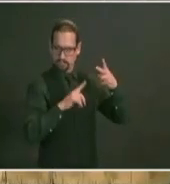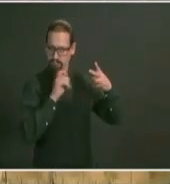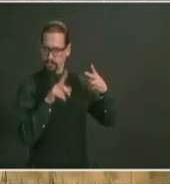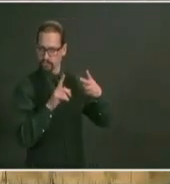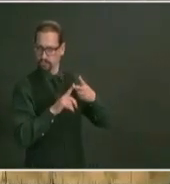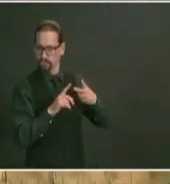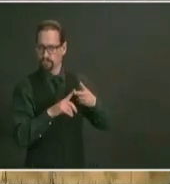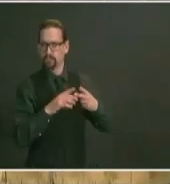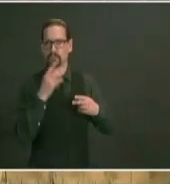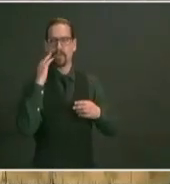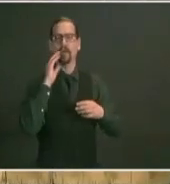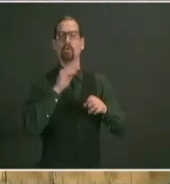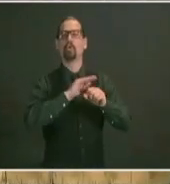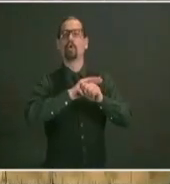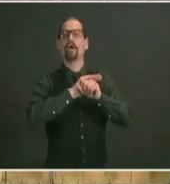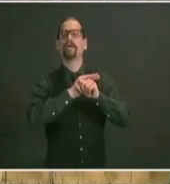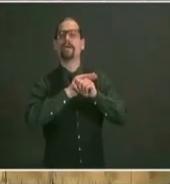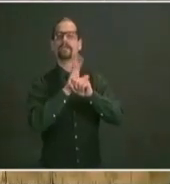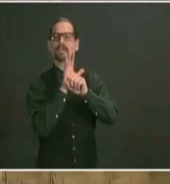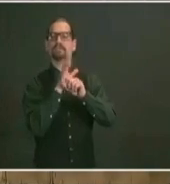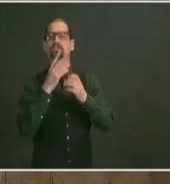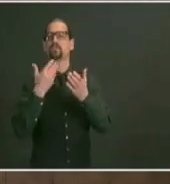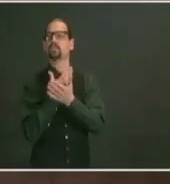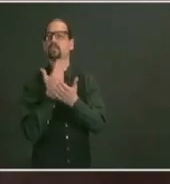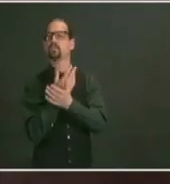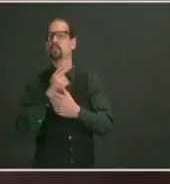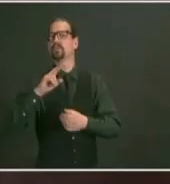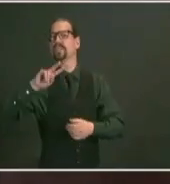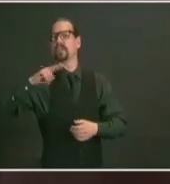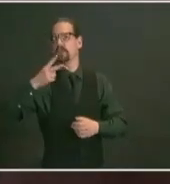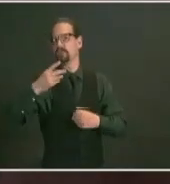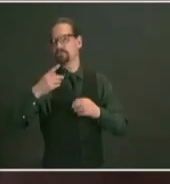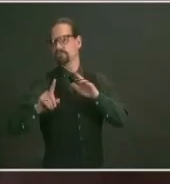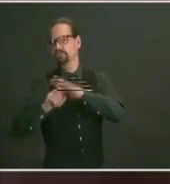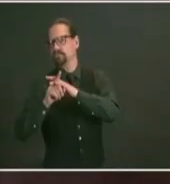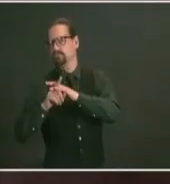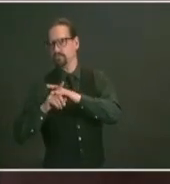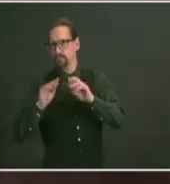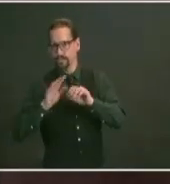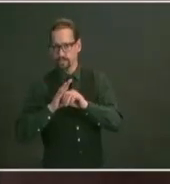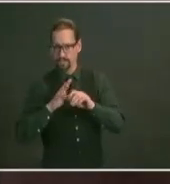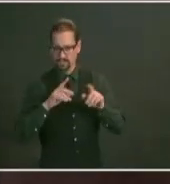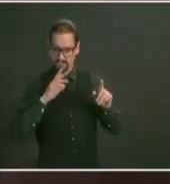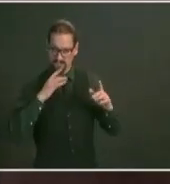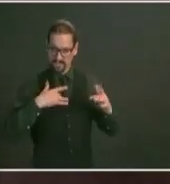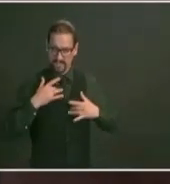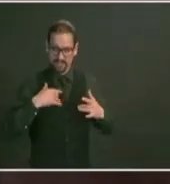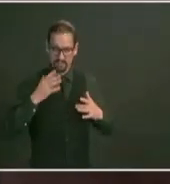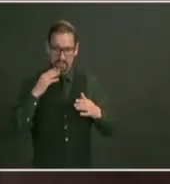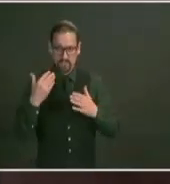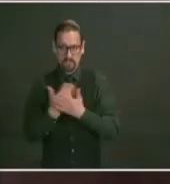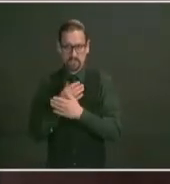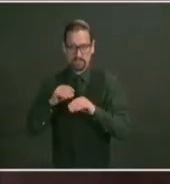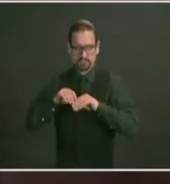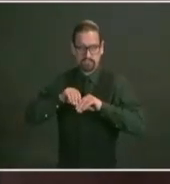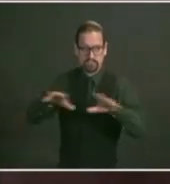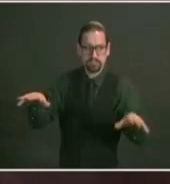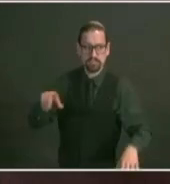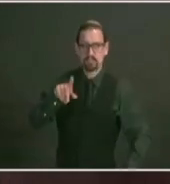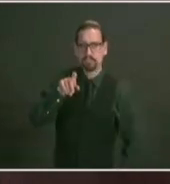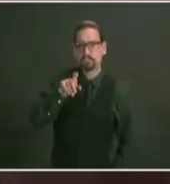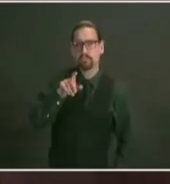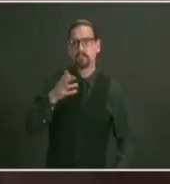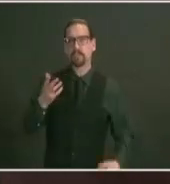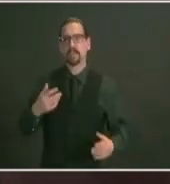trends related to to it persist in the northeast do you share that concern absolutely it's what we talked about today it's what